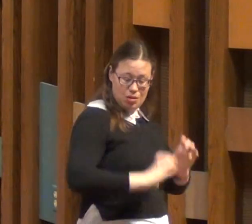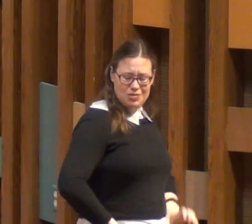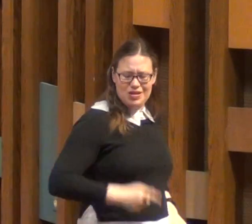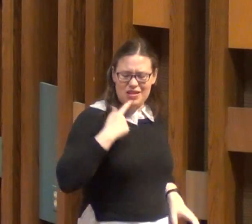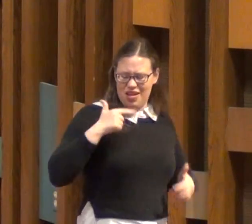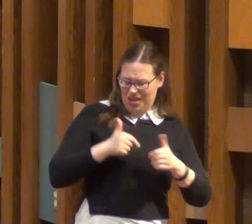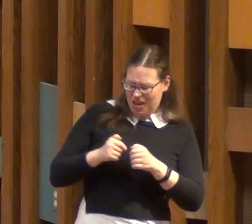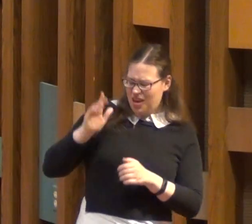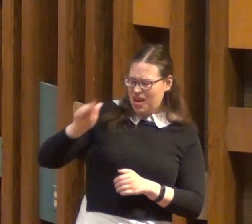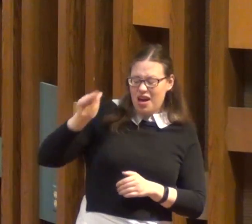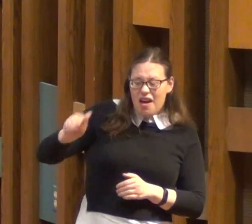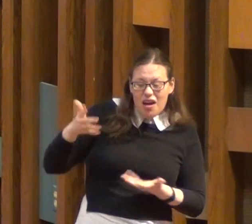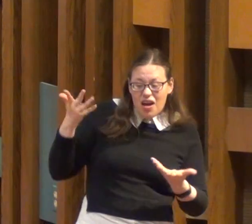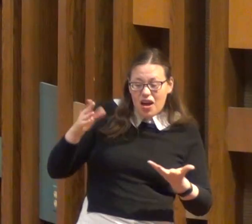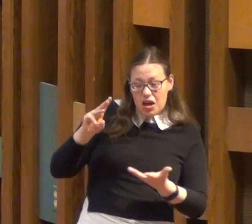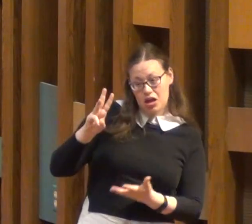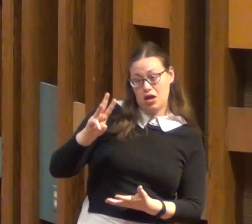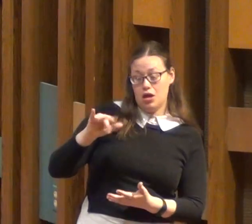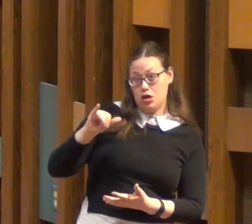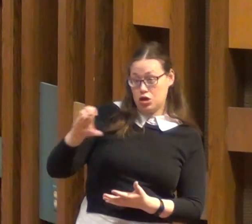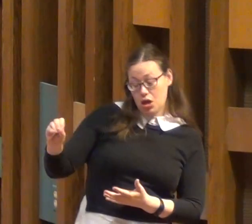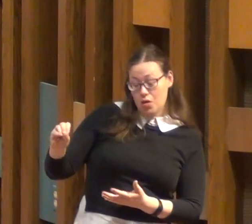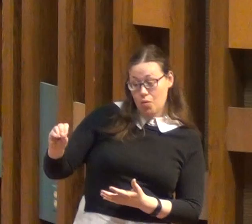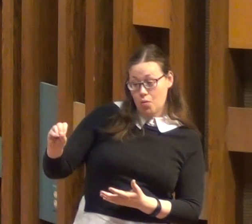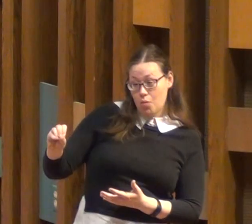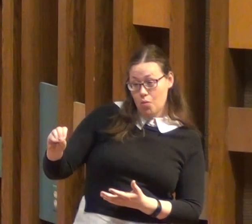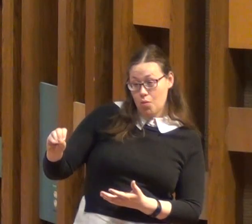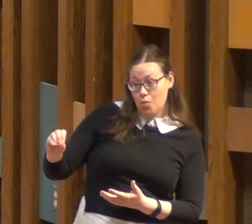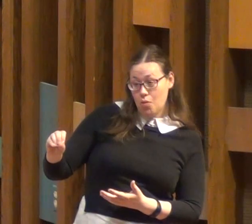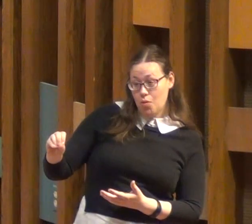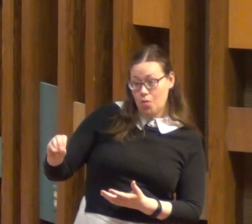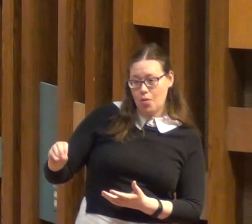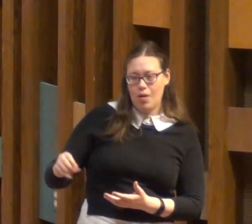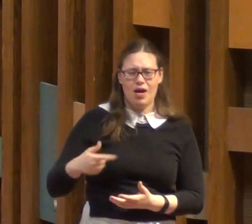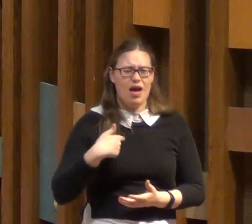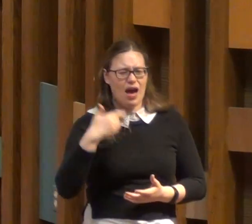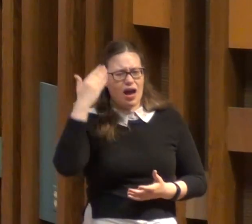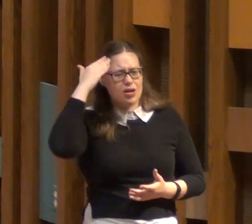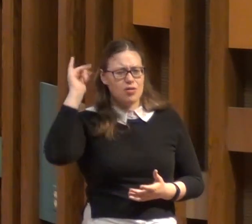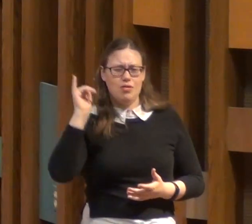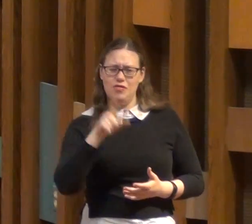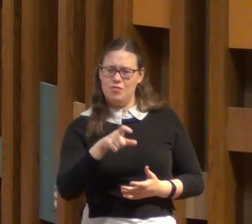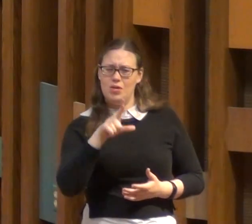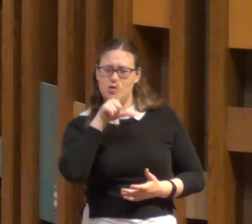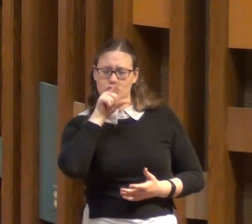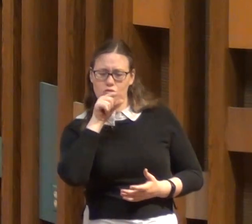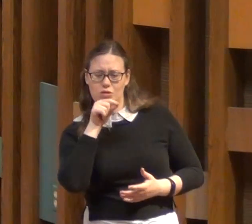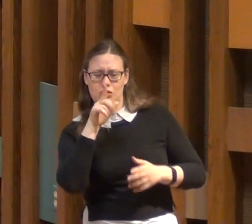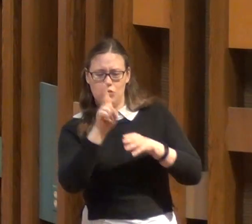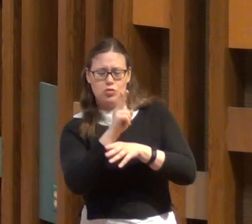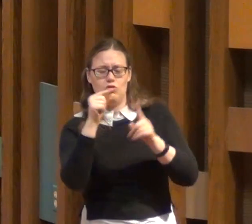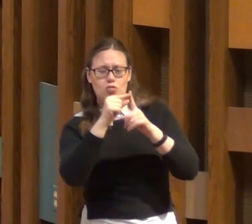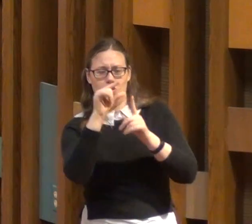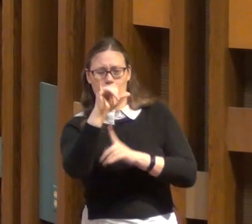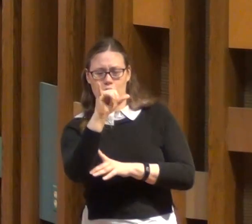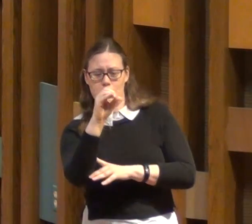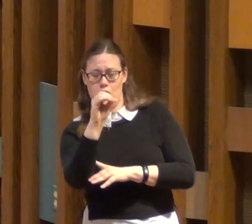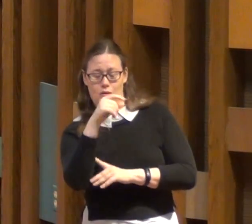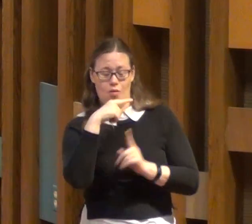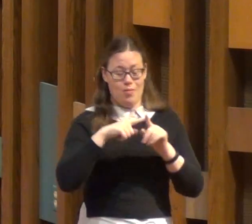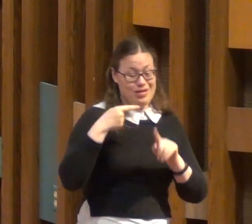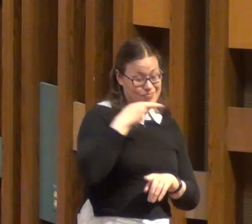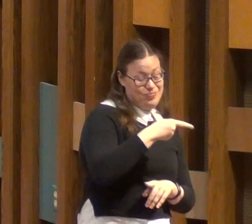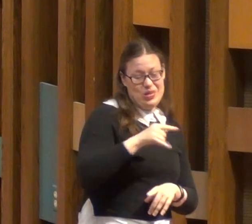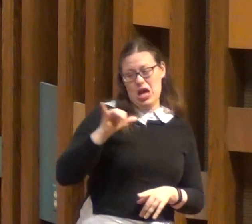yo. I don't know if you're required to open a tweet with the word yo, but this one did.